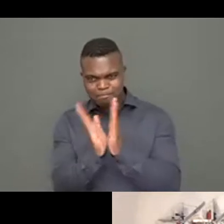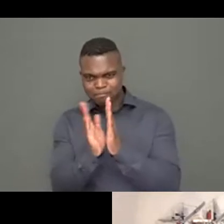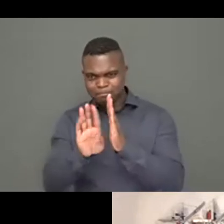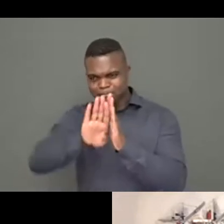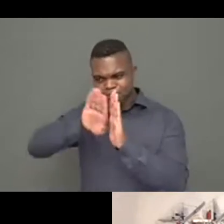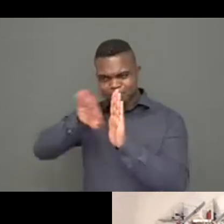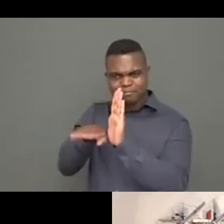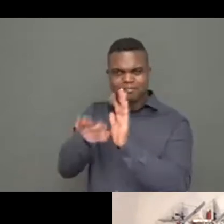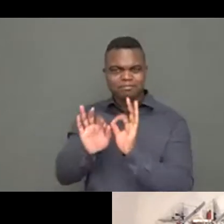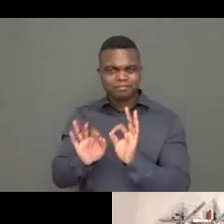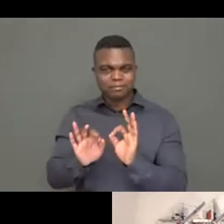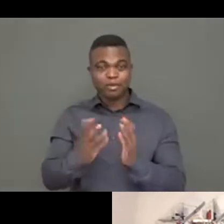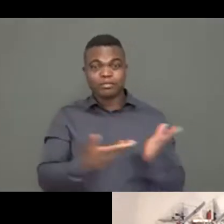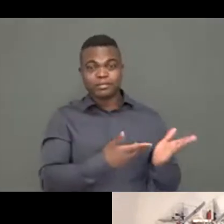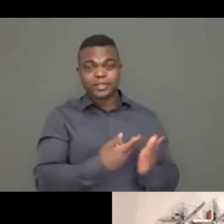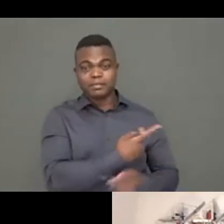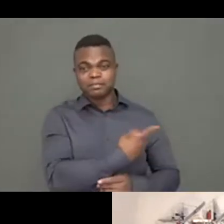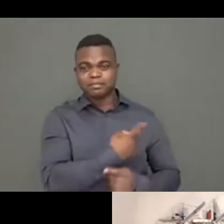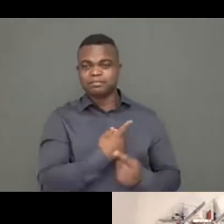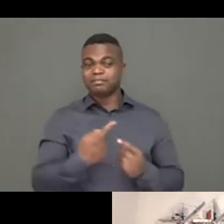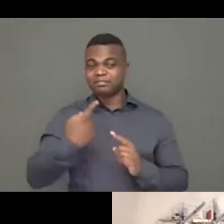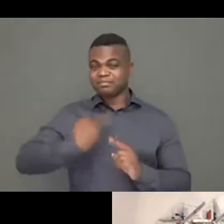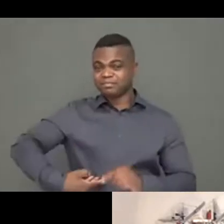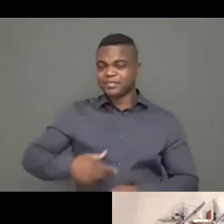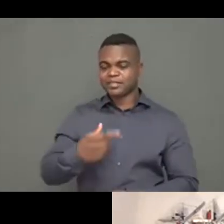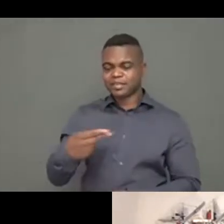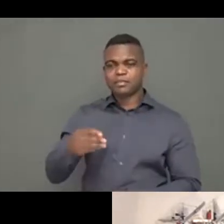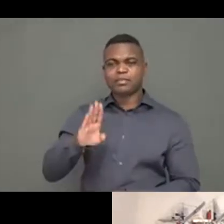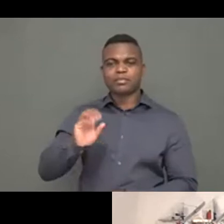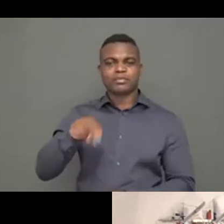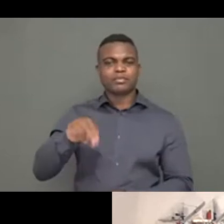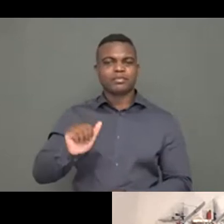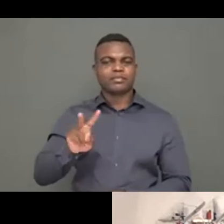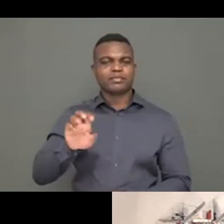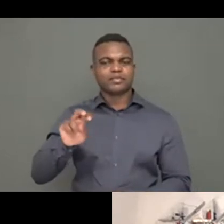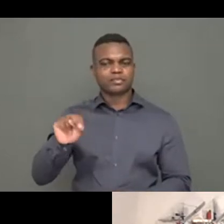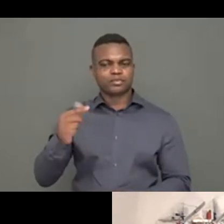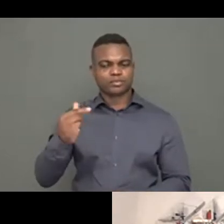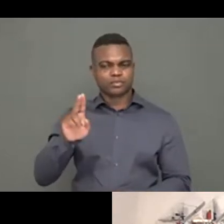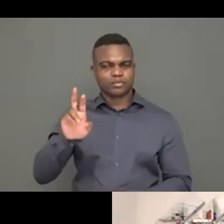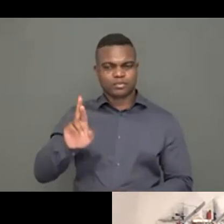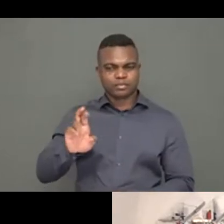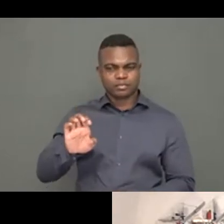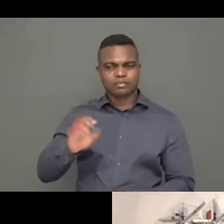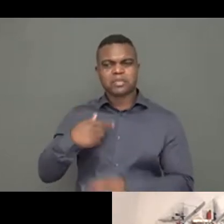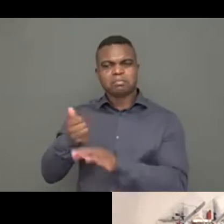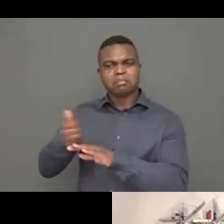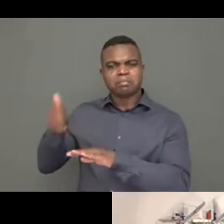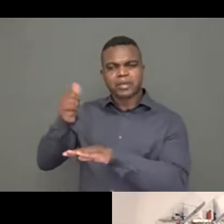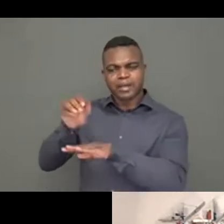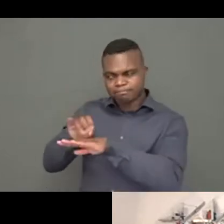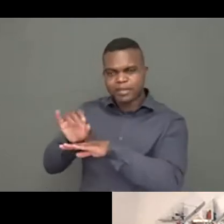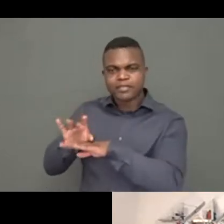Alliance's work to reach out to national and local organizations, bringing CHS closer to the people we serve. Welcome.